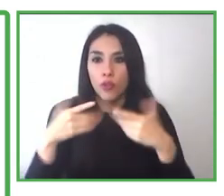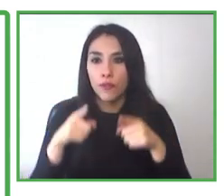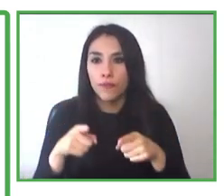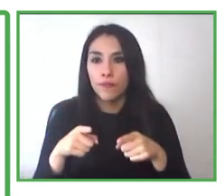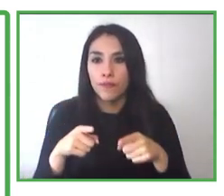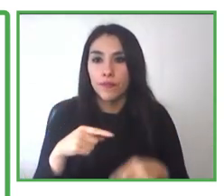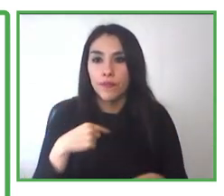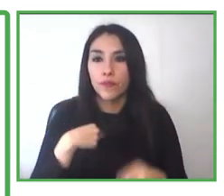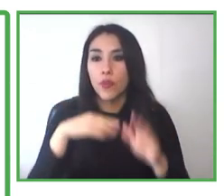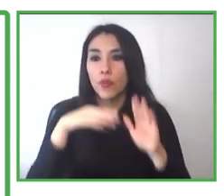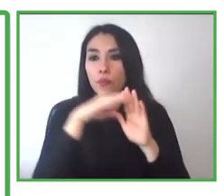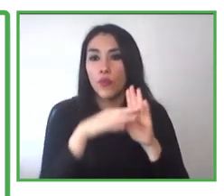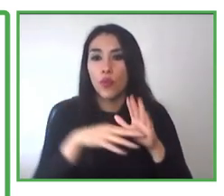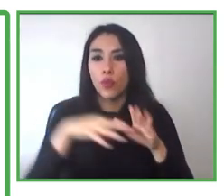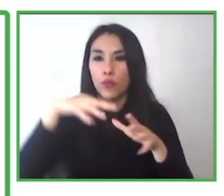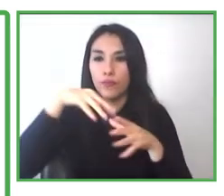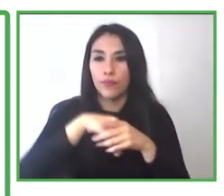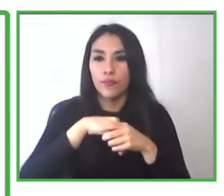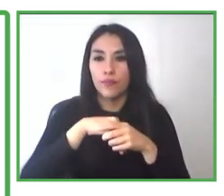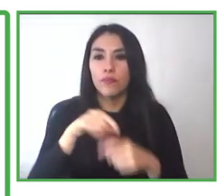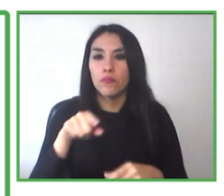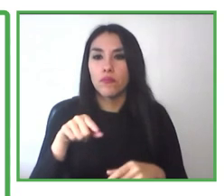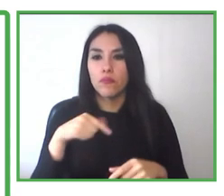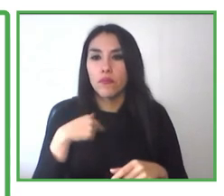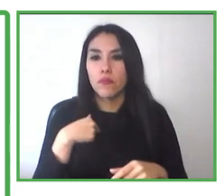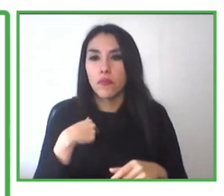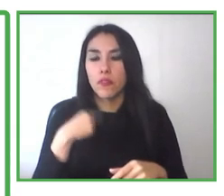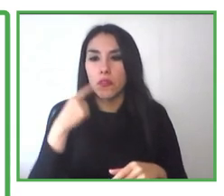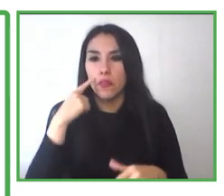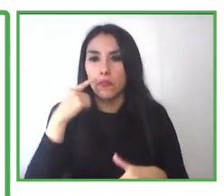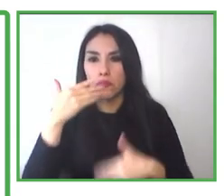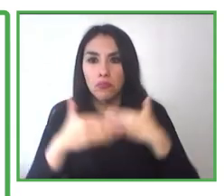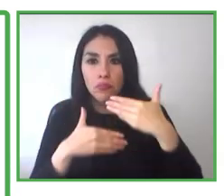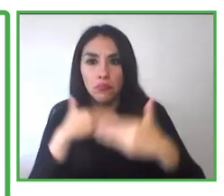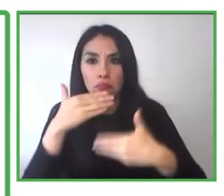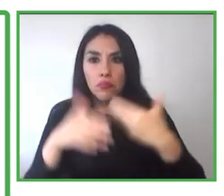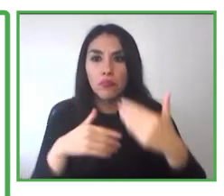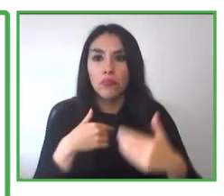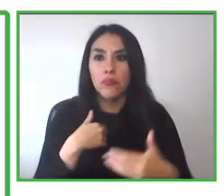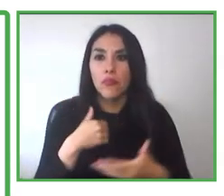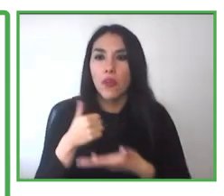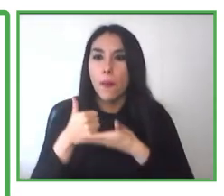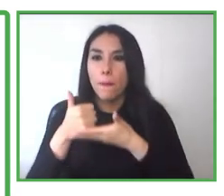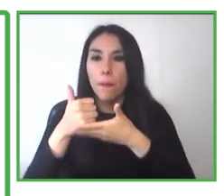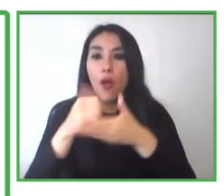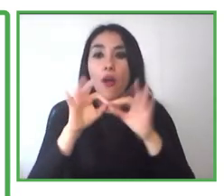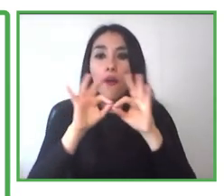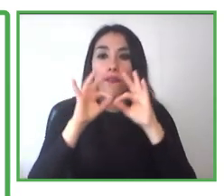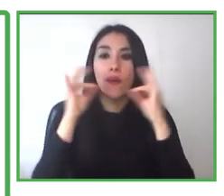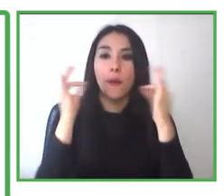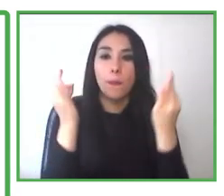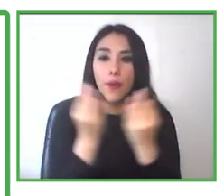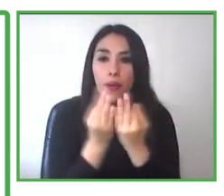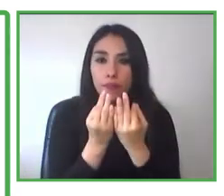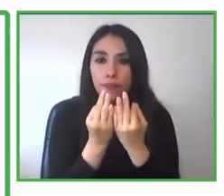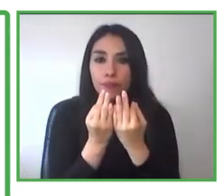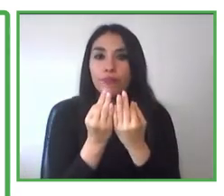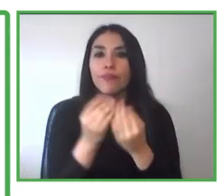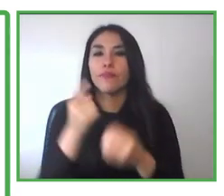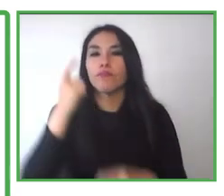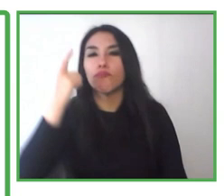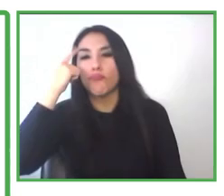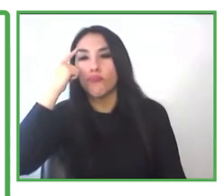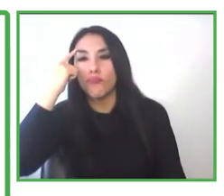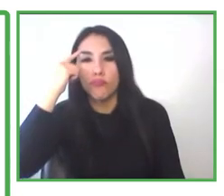I am no more independent. I help my family with money. And I'm thinking of looking for another